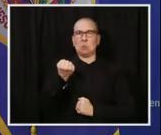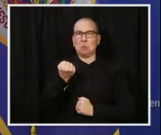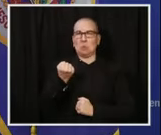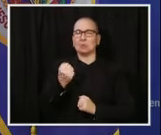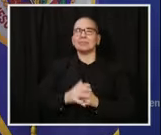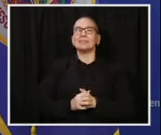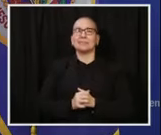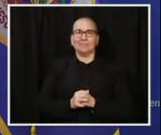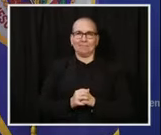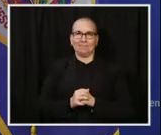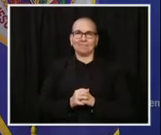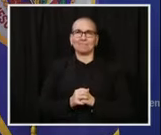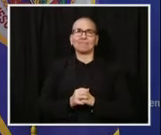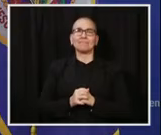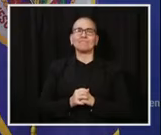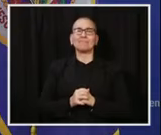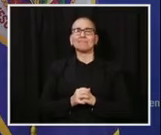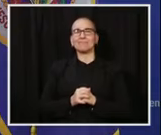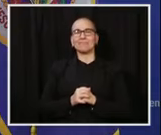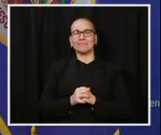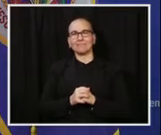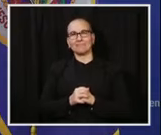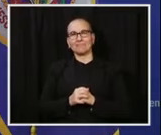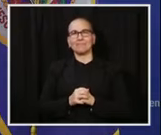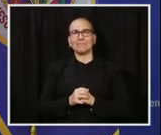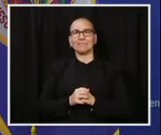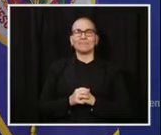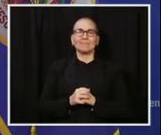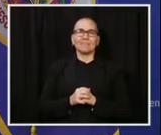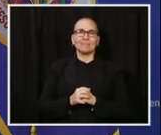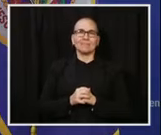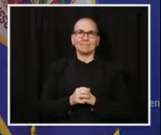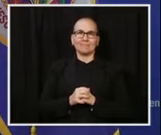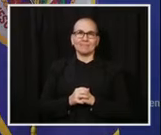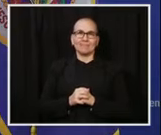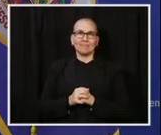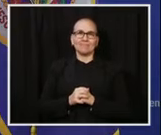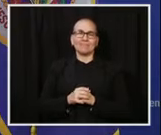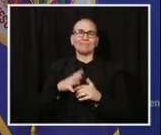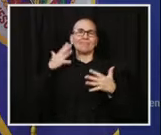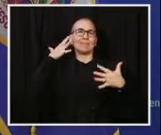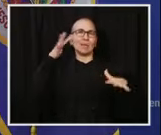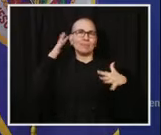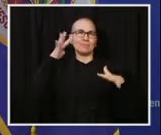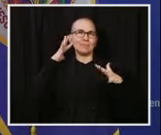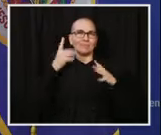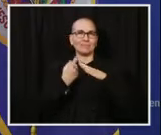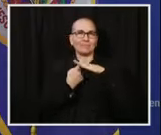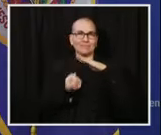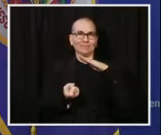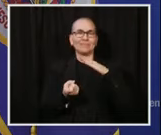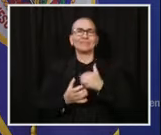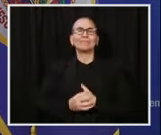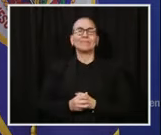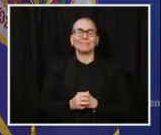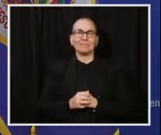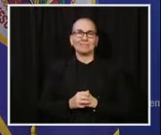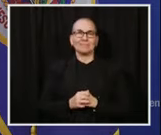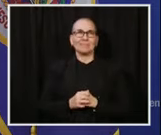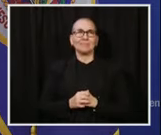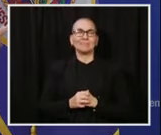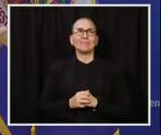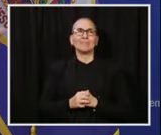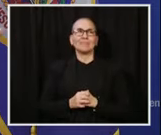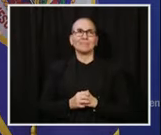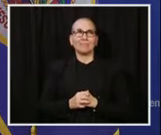are loved and added another part of their life. And in many cases, this is the part of your life you work so hard for. This is the part you work for to enjoy